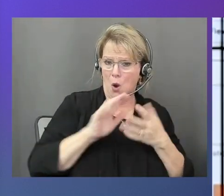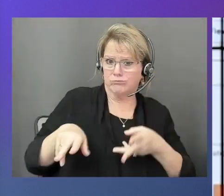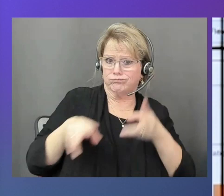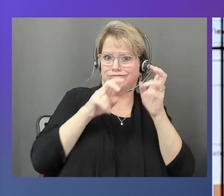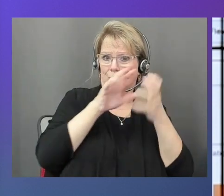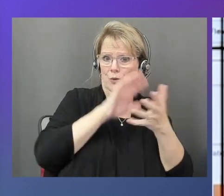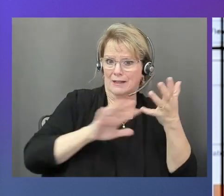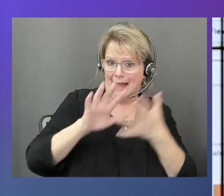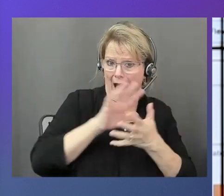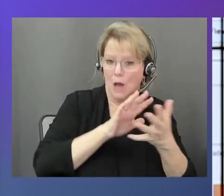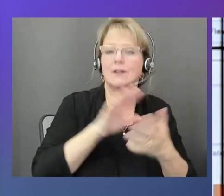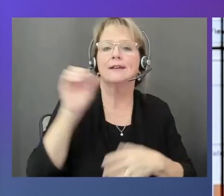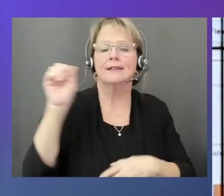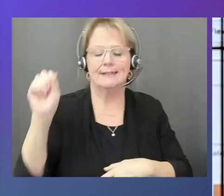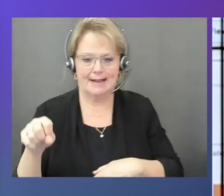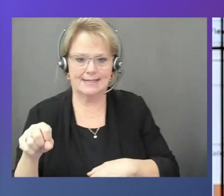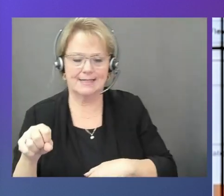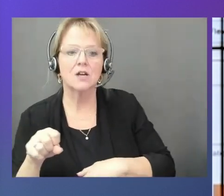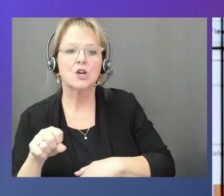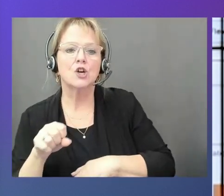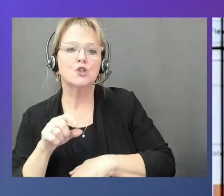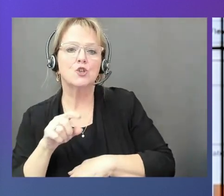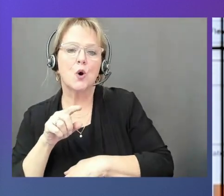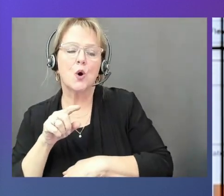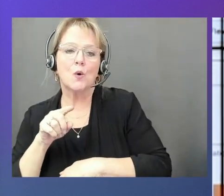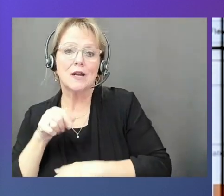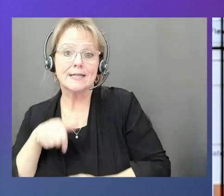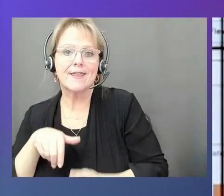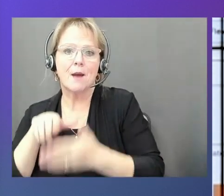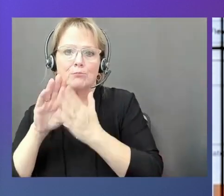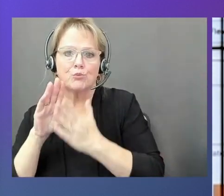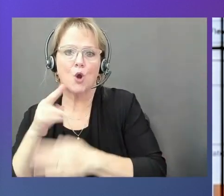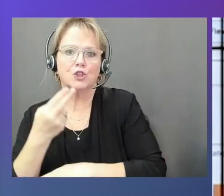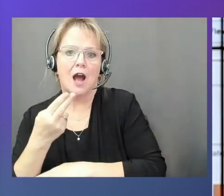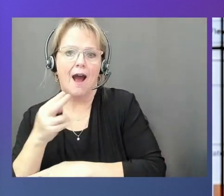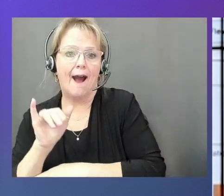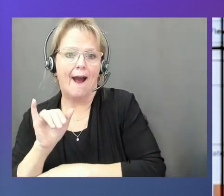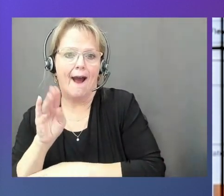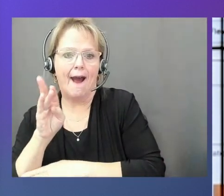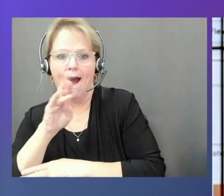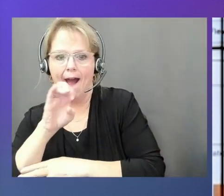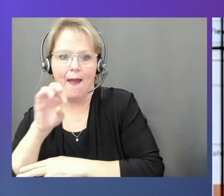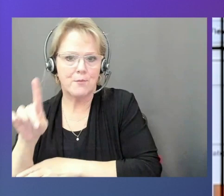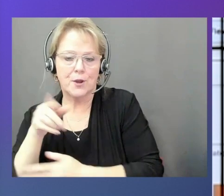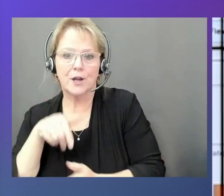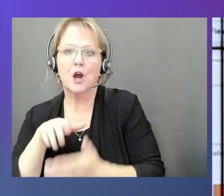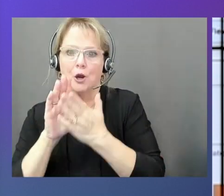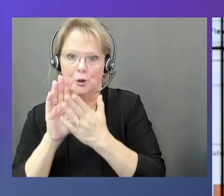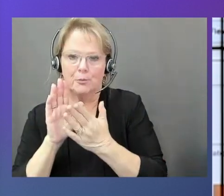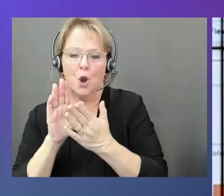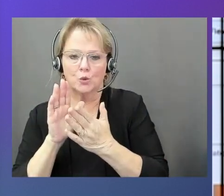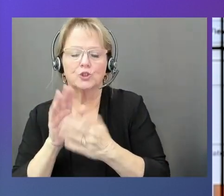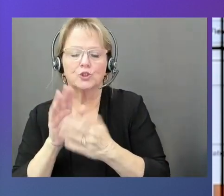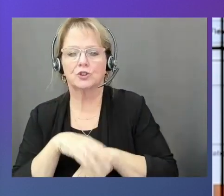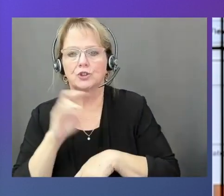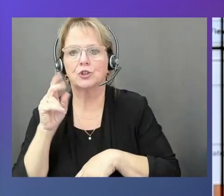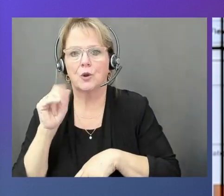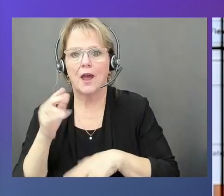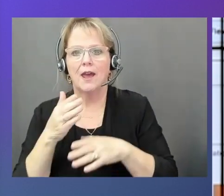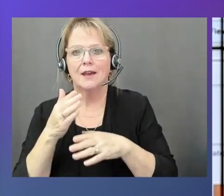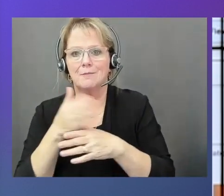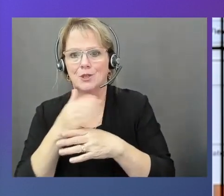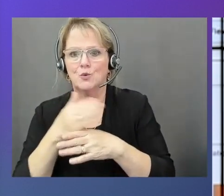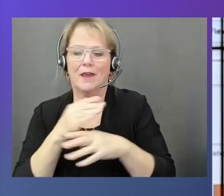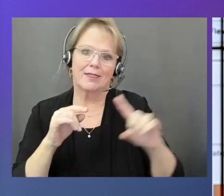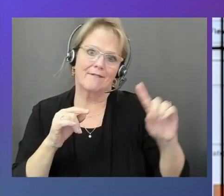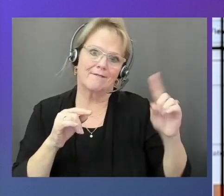So it's kind of like a hybrid approach between the first two. Right. Very interesting. Right. So I can